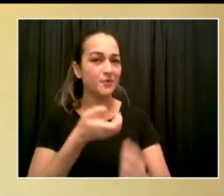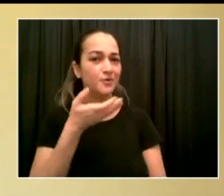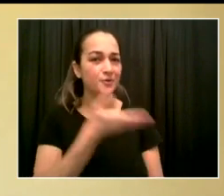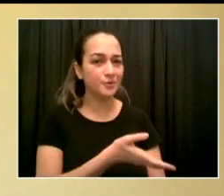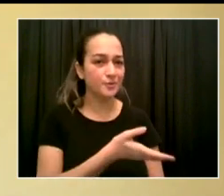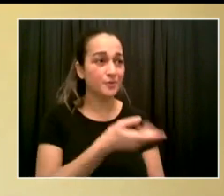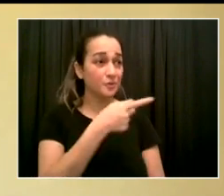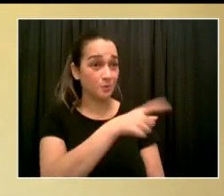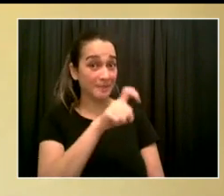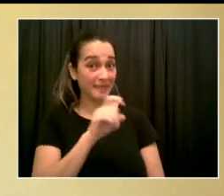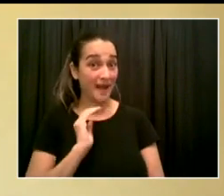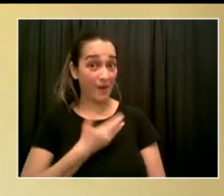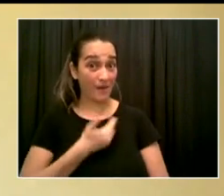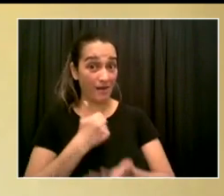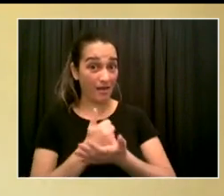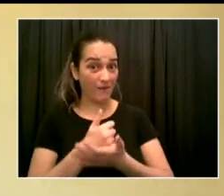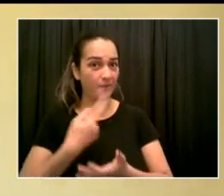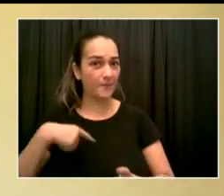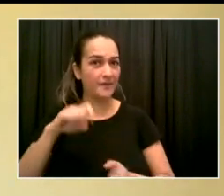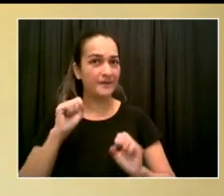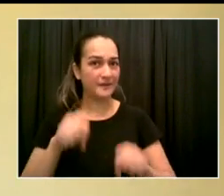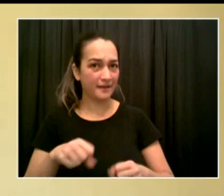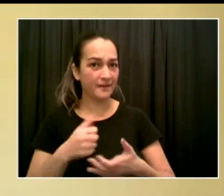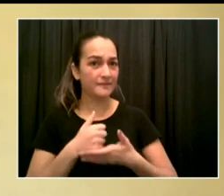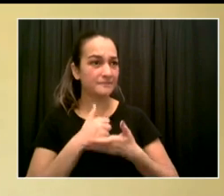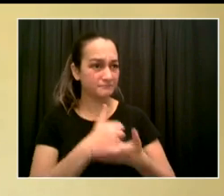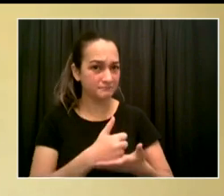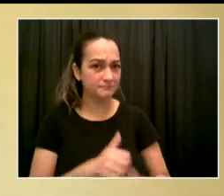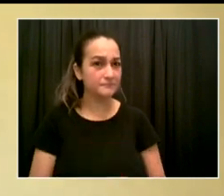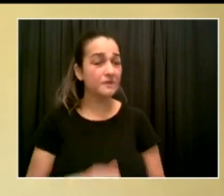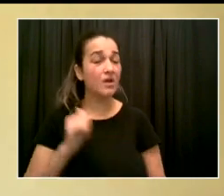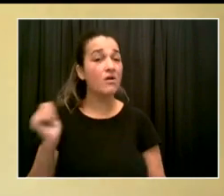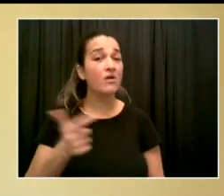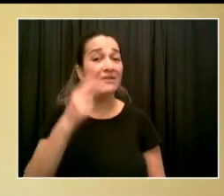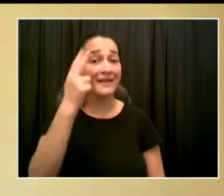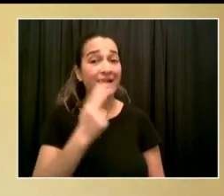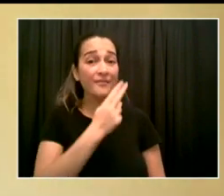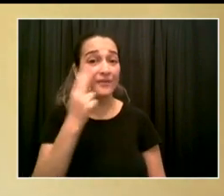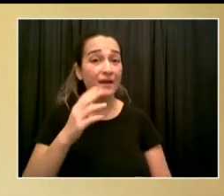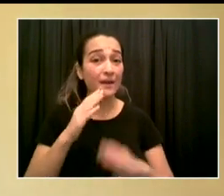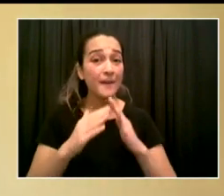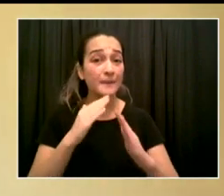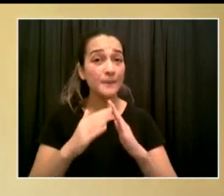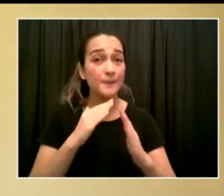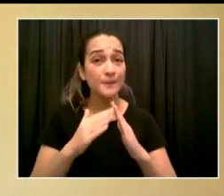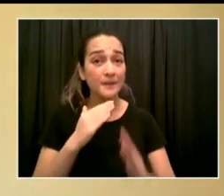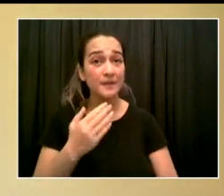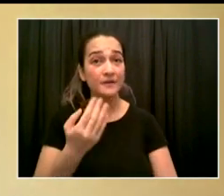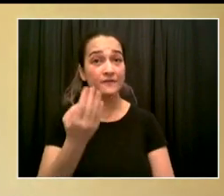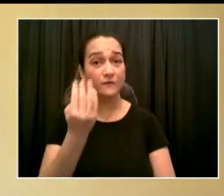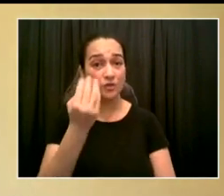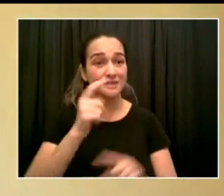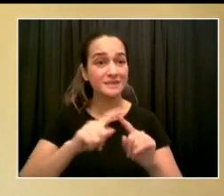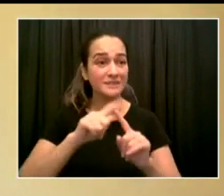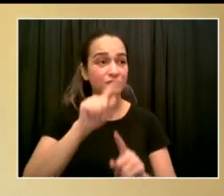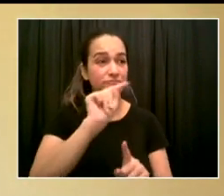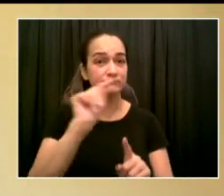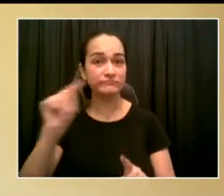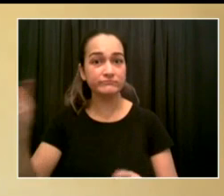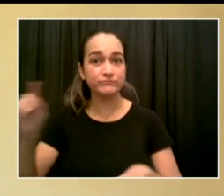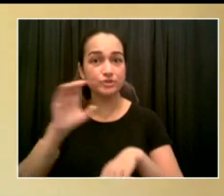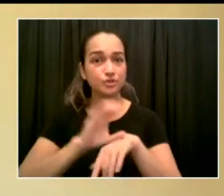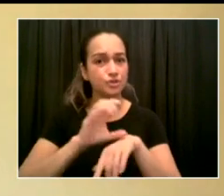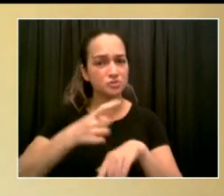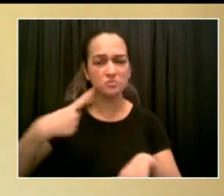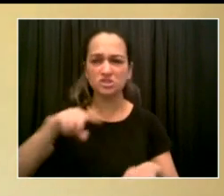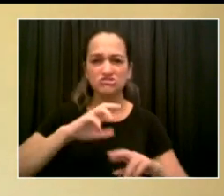report that I've already got 14 churches lined up for this weekend of faith. And there's more on the way.